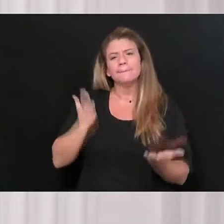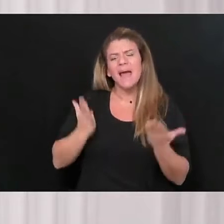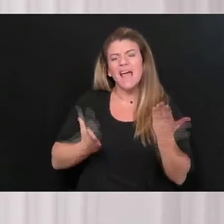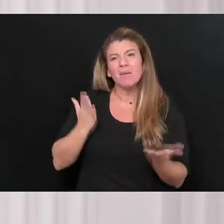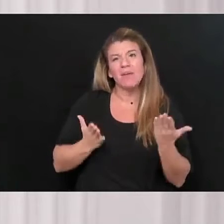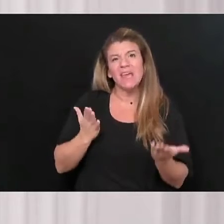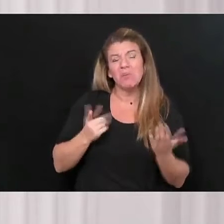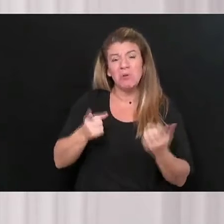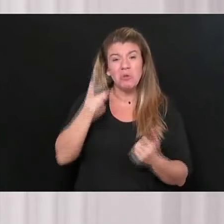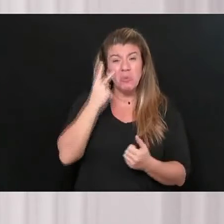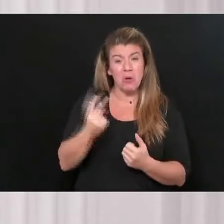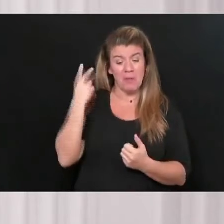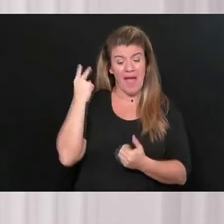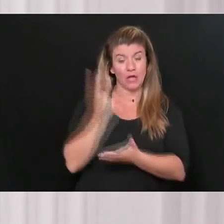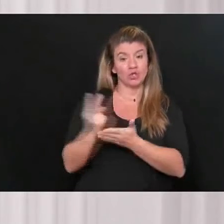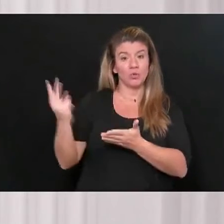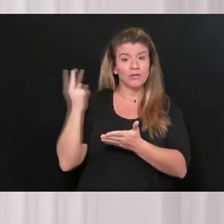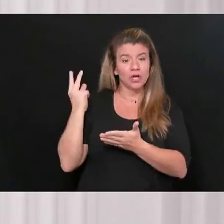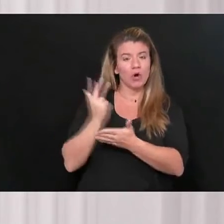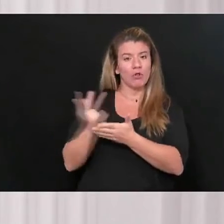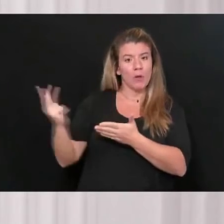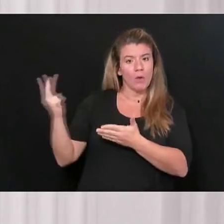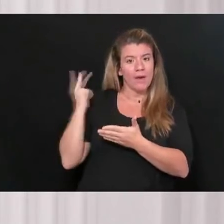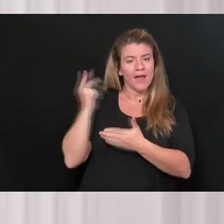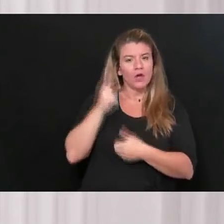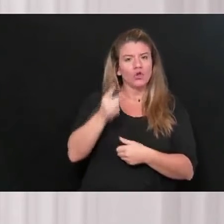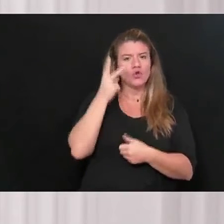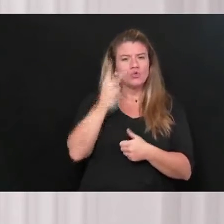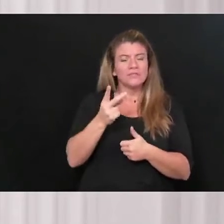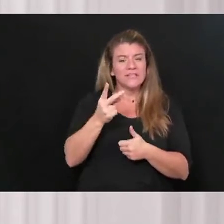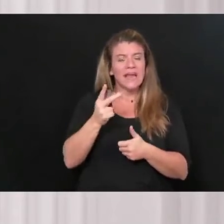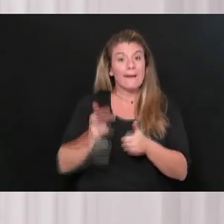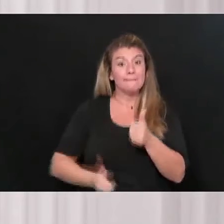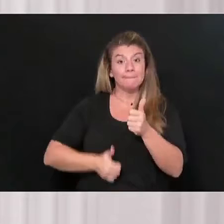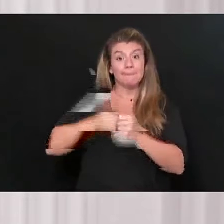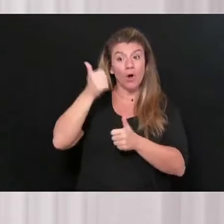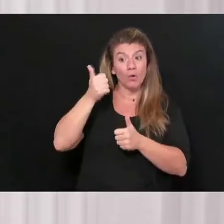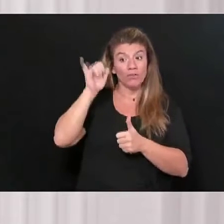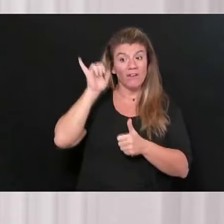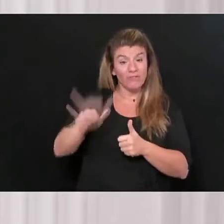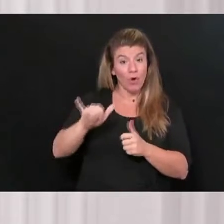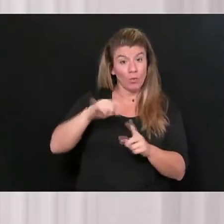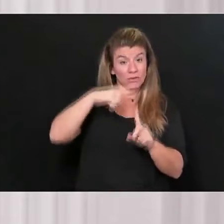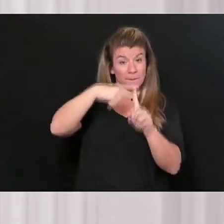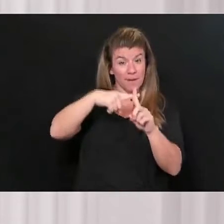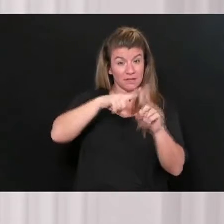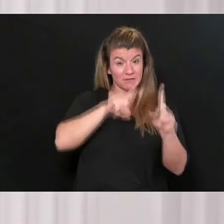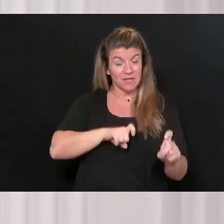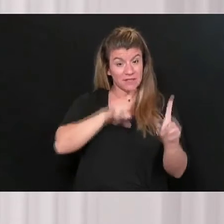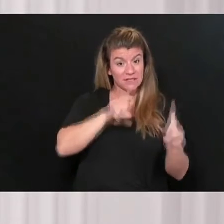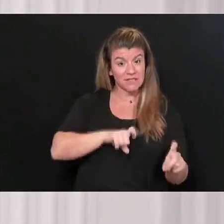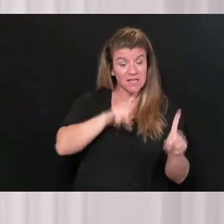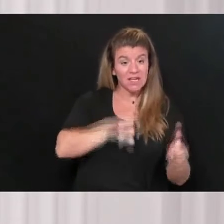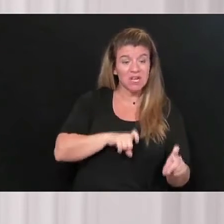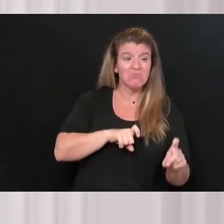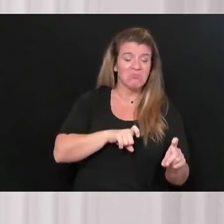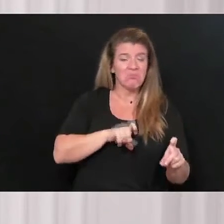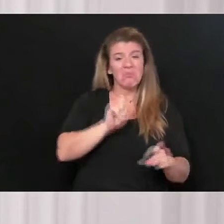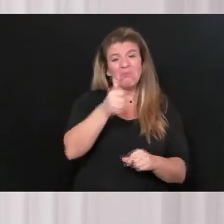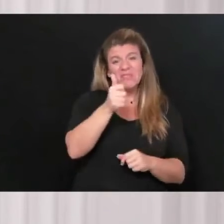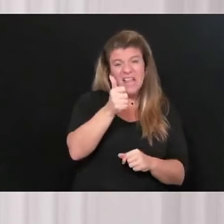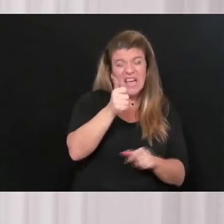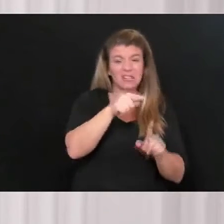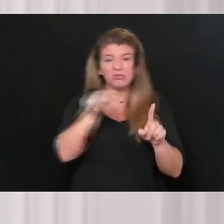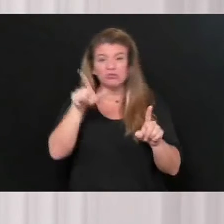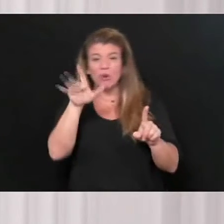as two to three weeks ago, we would have seen most of those positive tests in the, in the 10 to 29